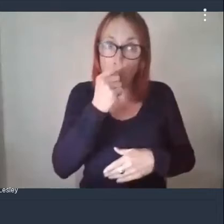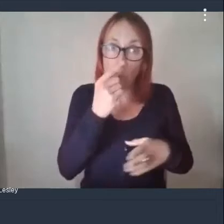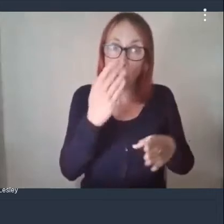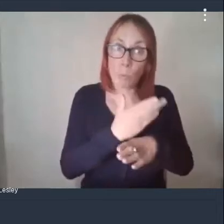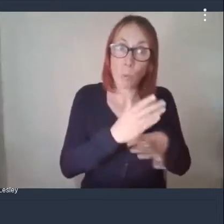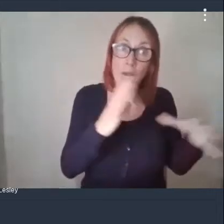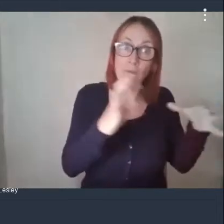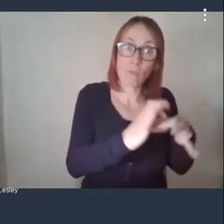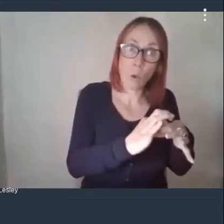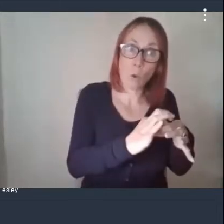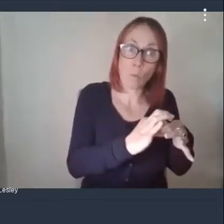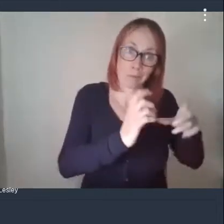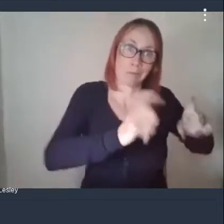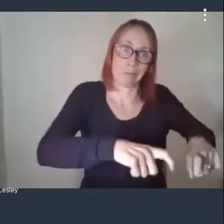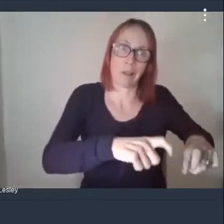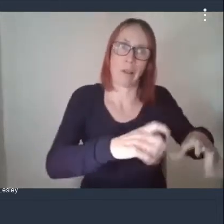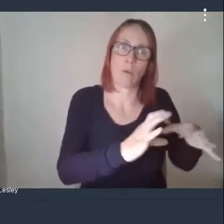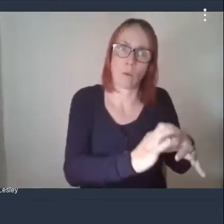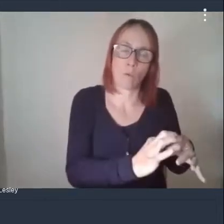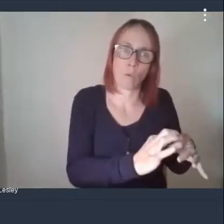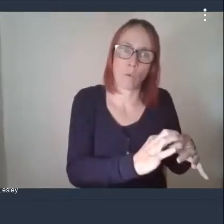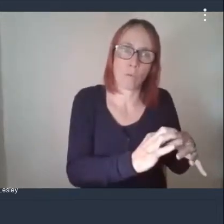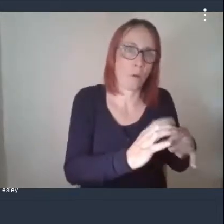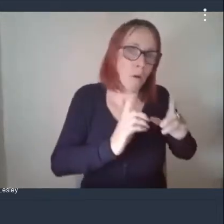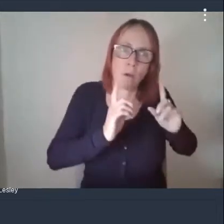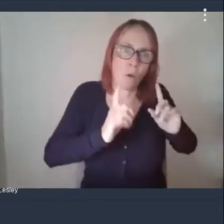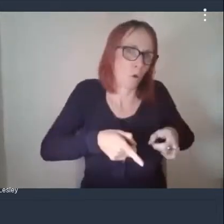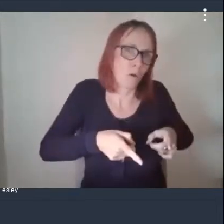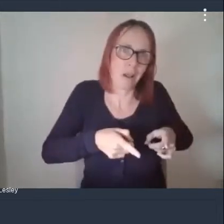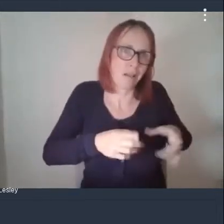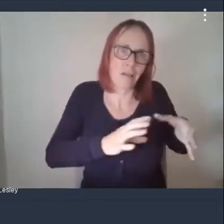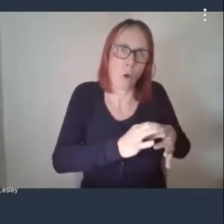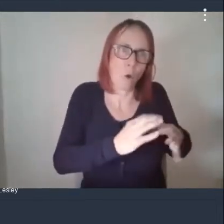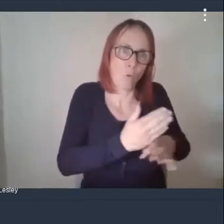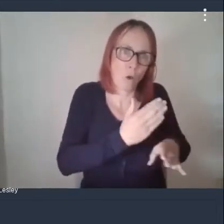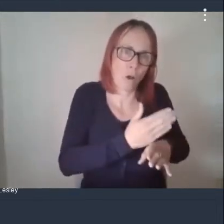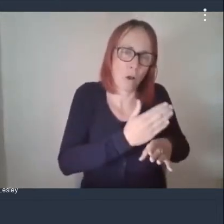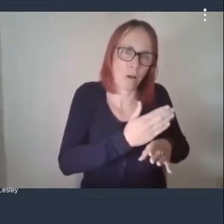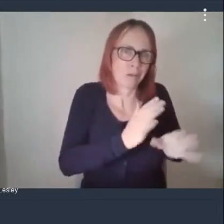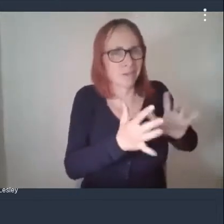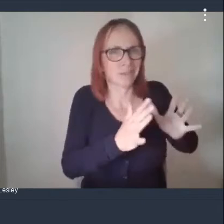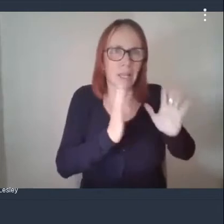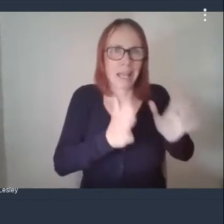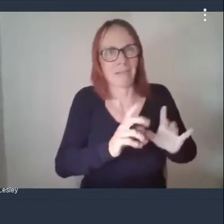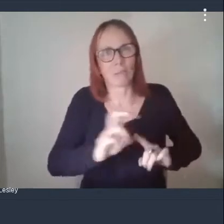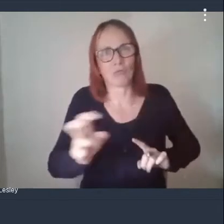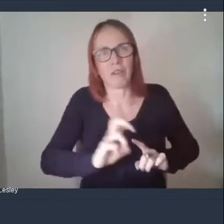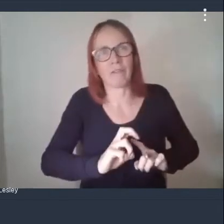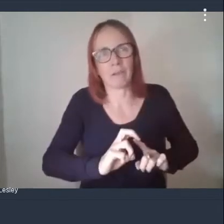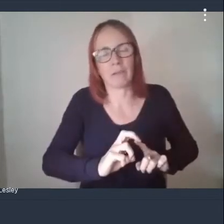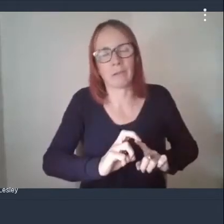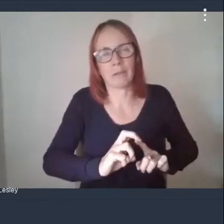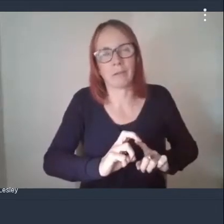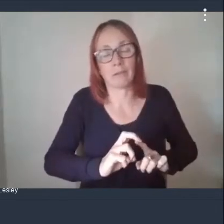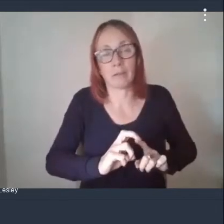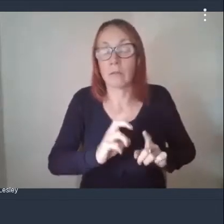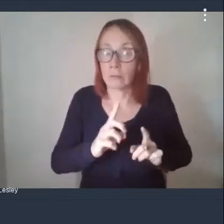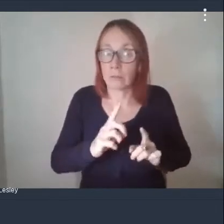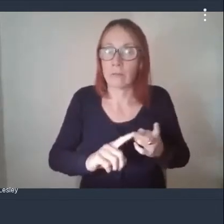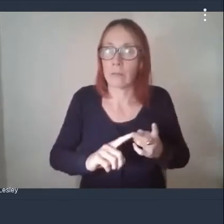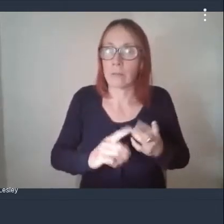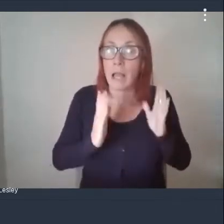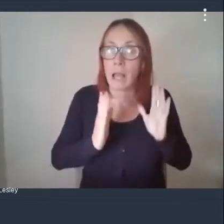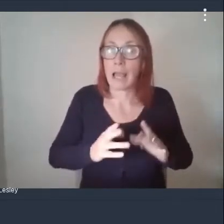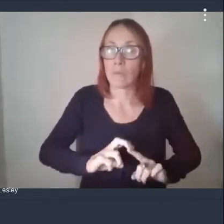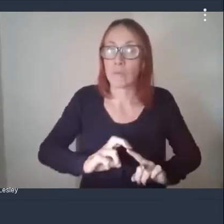can't will we then look at some other form of you getting there and then even if you have to travel how do we